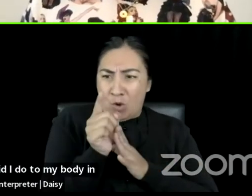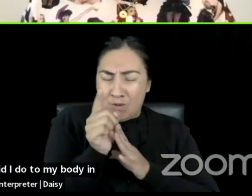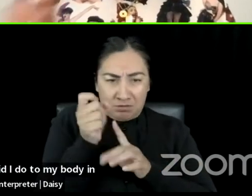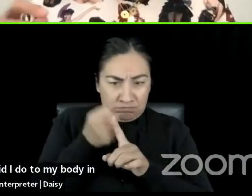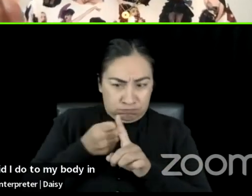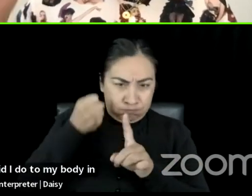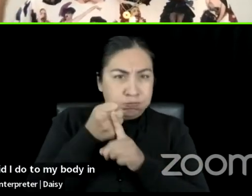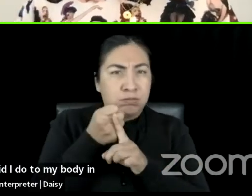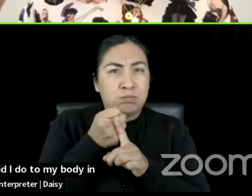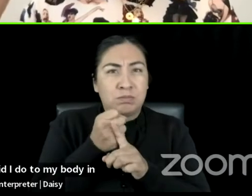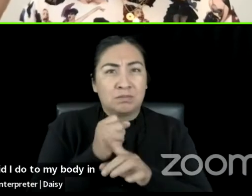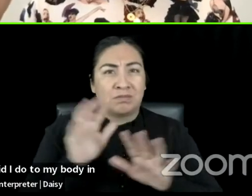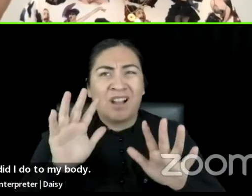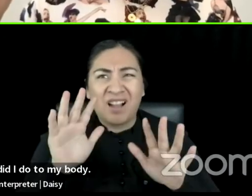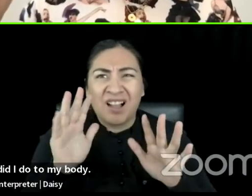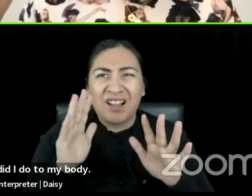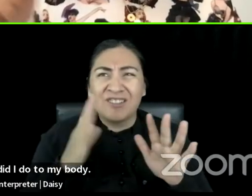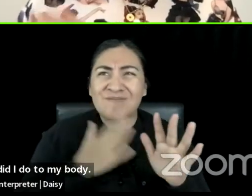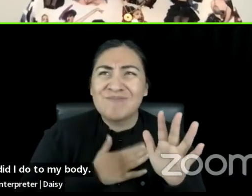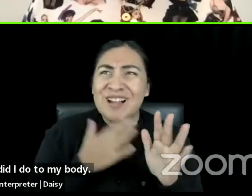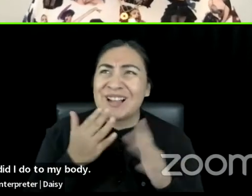the name of a show that would close.